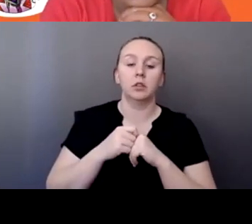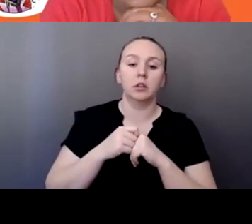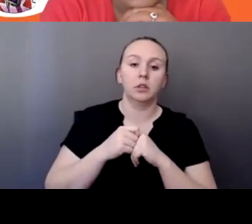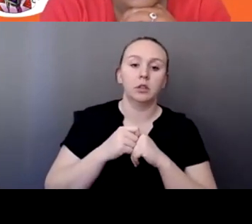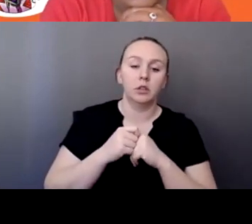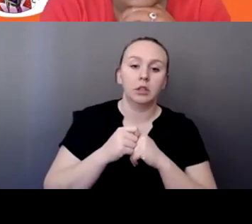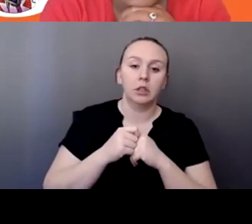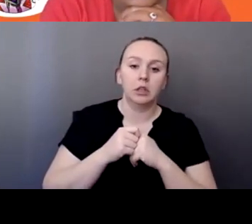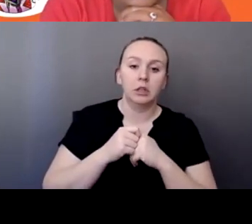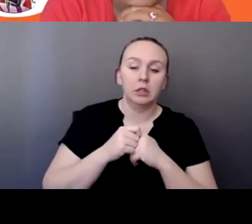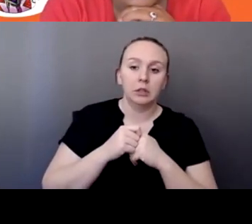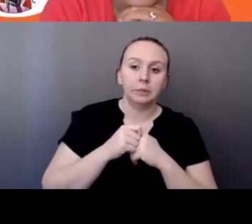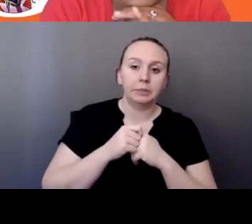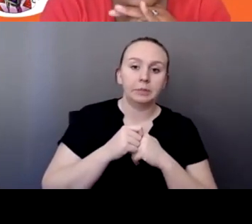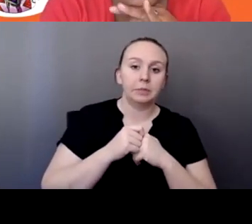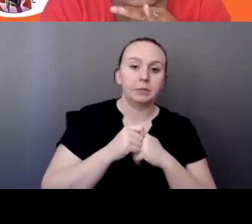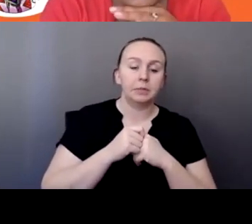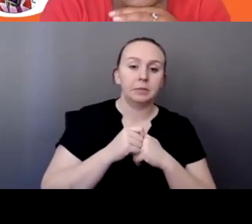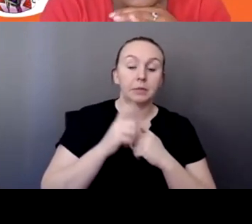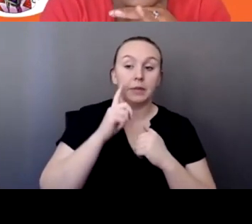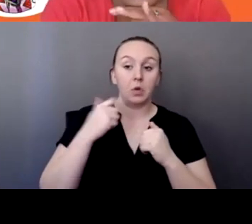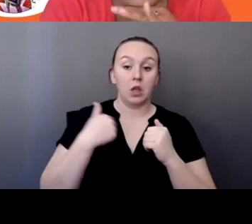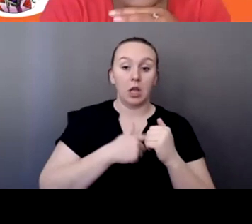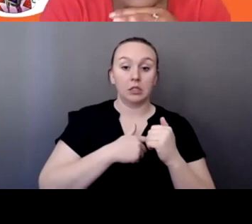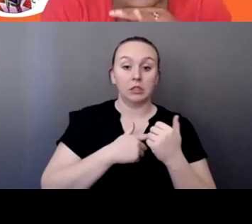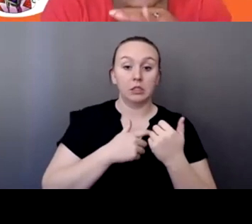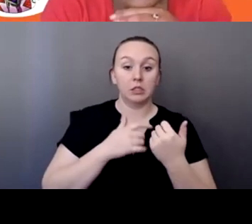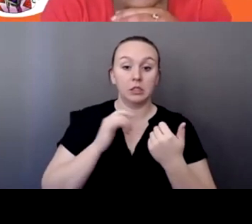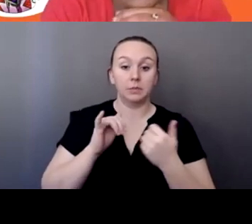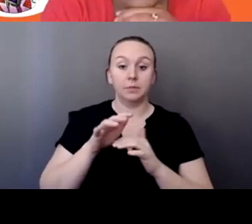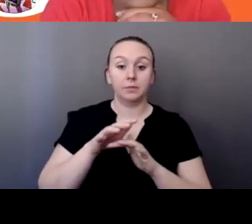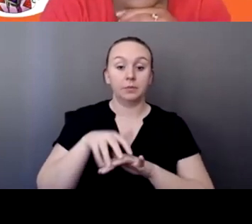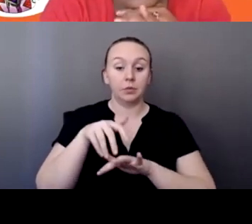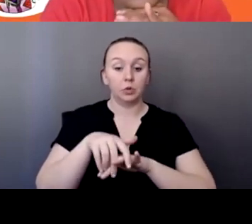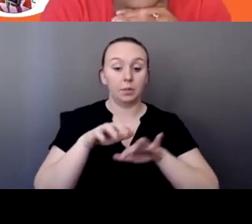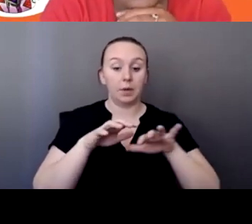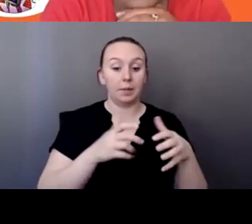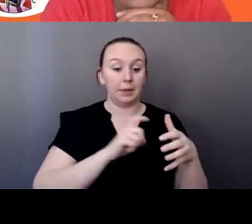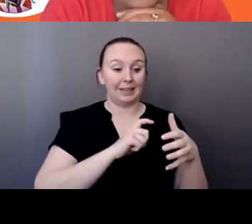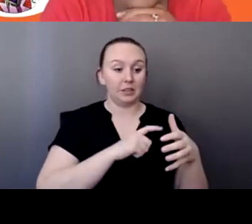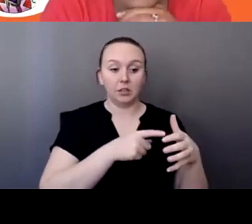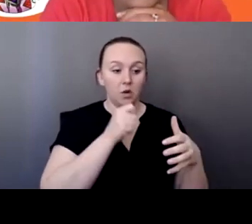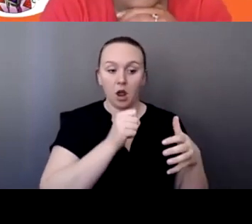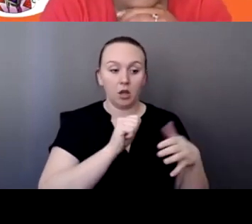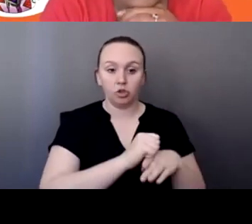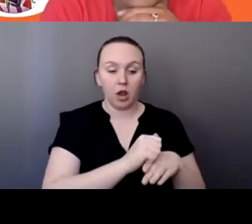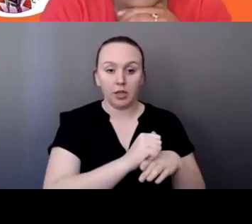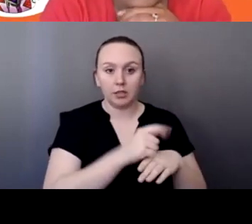you know, like for us that the tribal police, um, they weren't trained or not qualified,